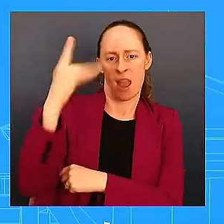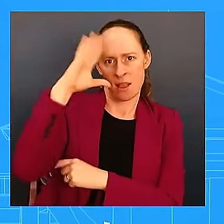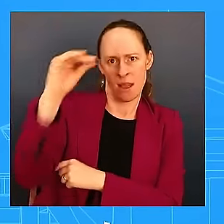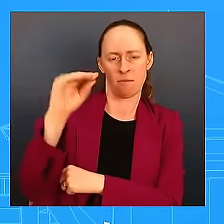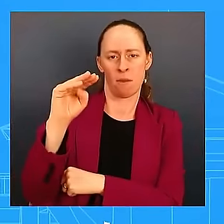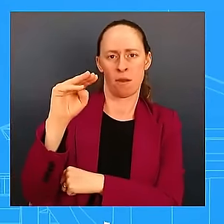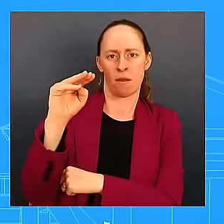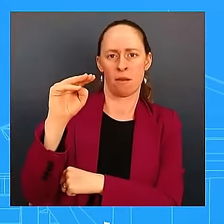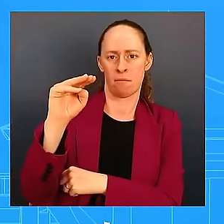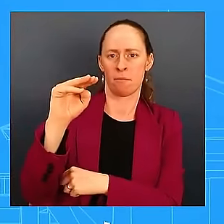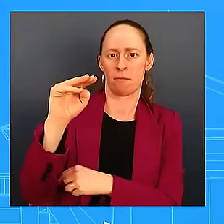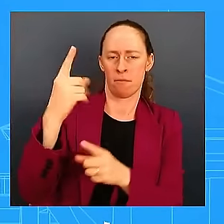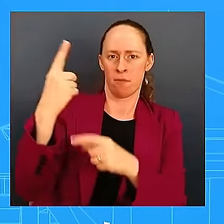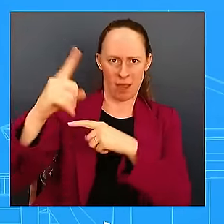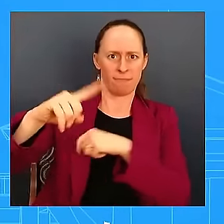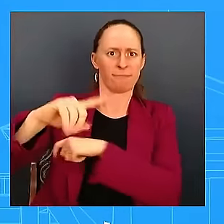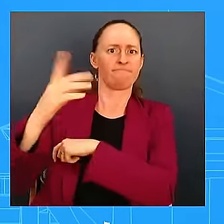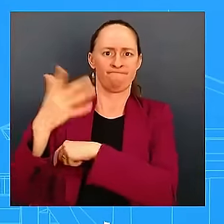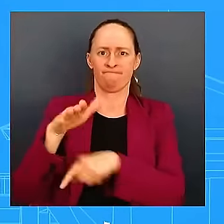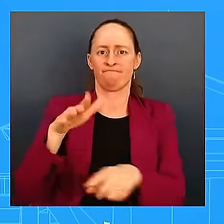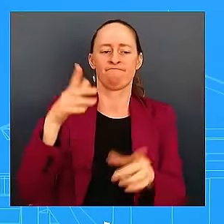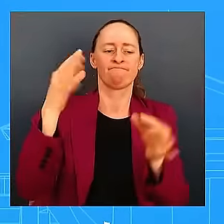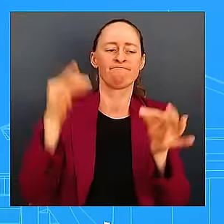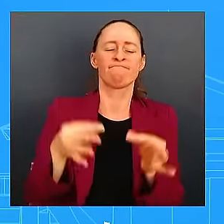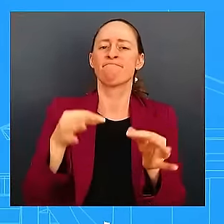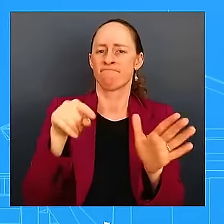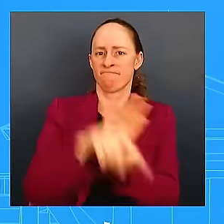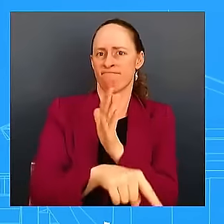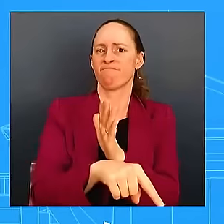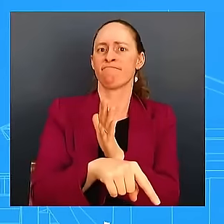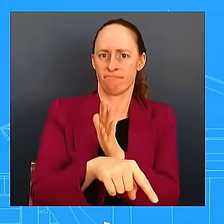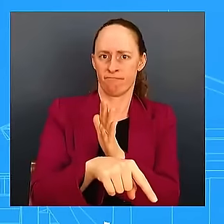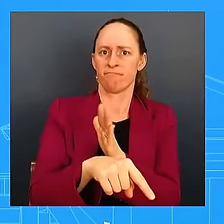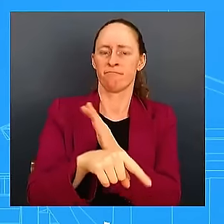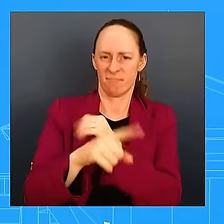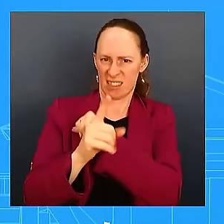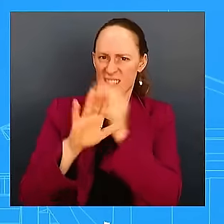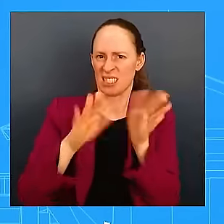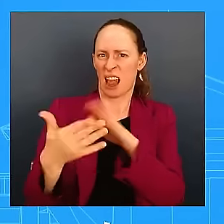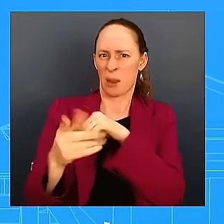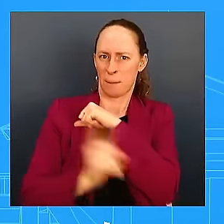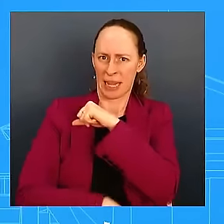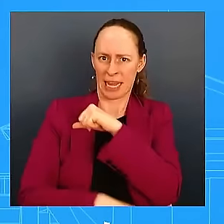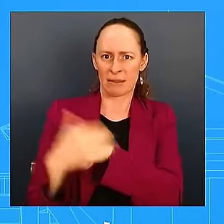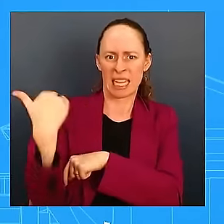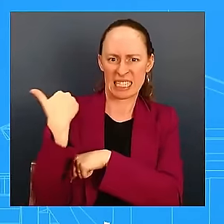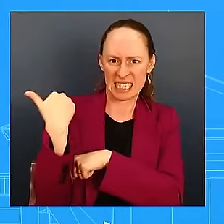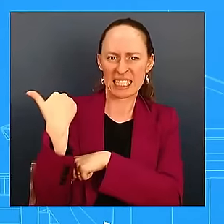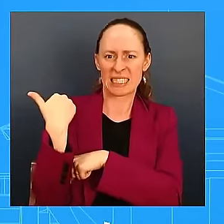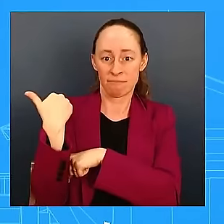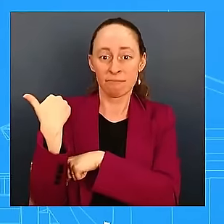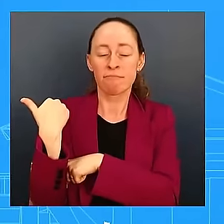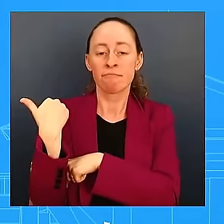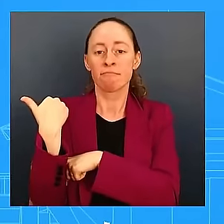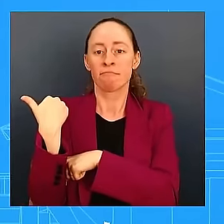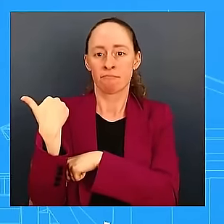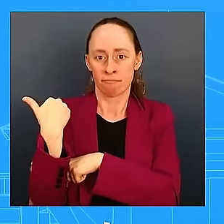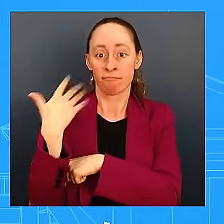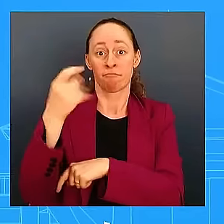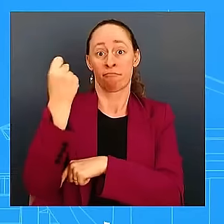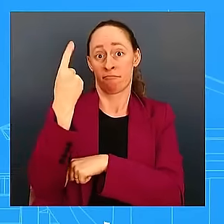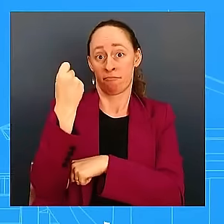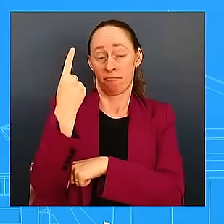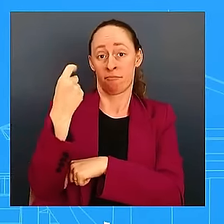case. Despite the St. Louis County prosecutor and the victim's family requesting that he live, Missouri's Governor,